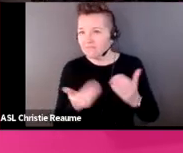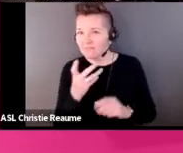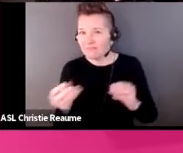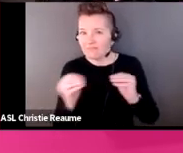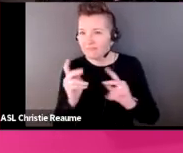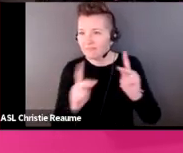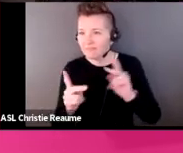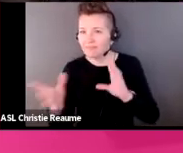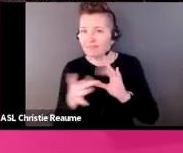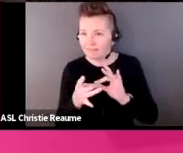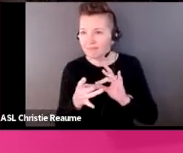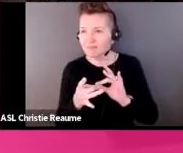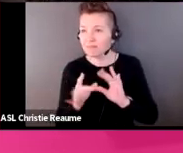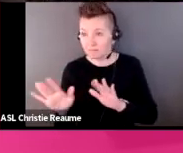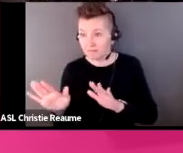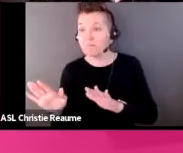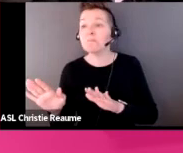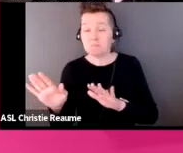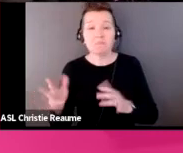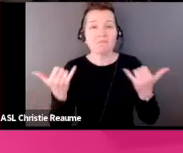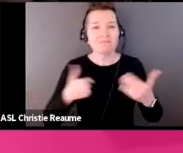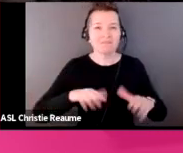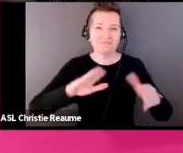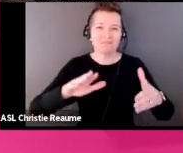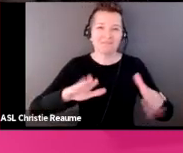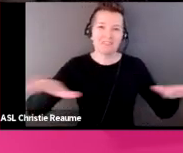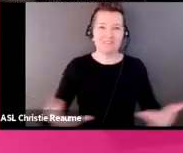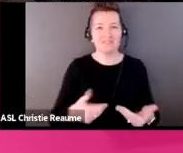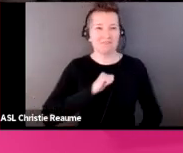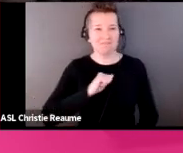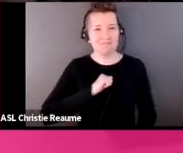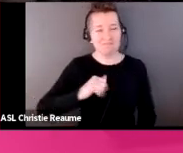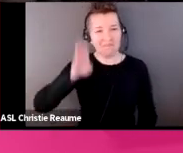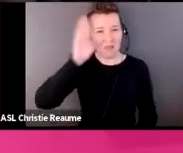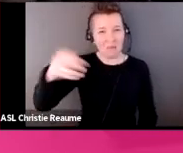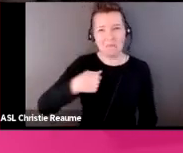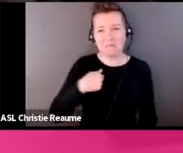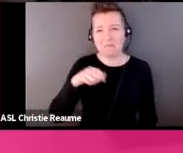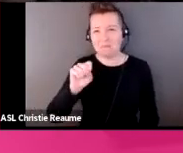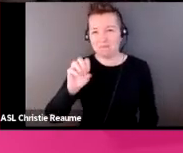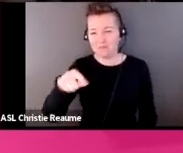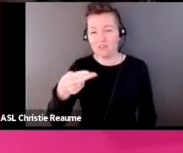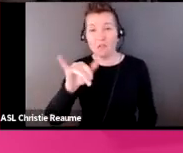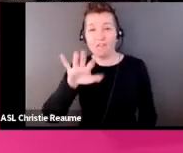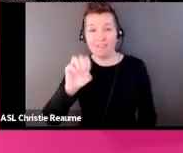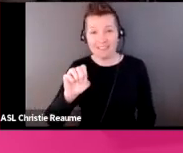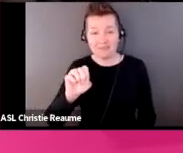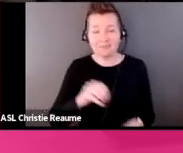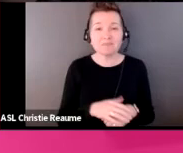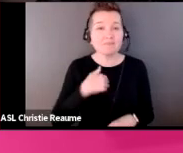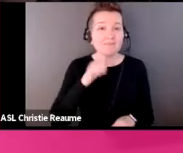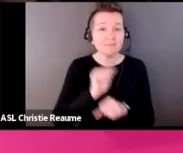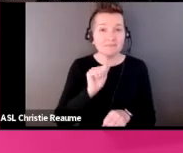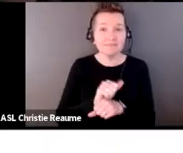into the room, but I'll introduce myself! Hello everyone, my name is Sophie and I work at the